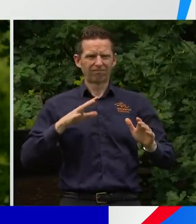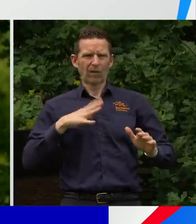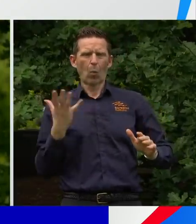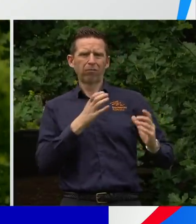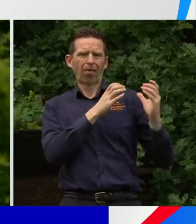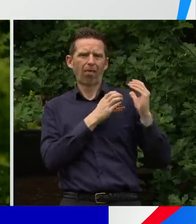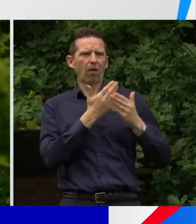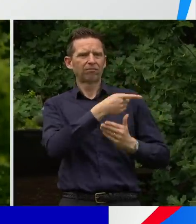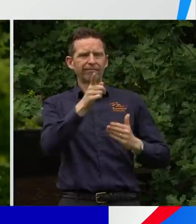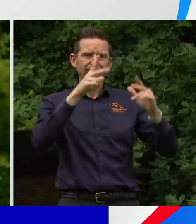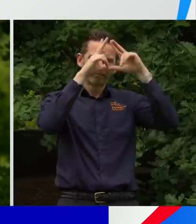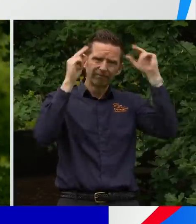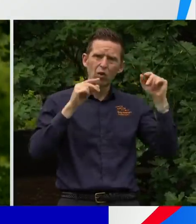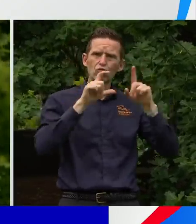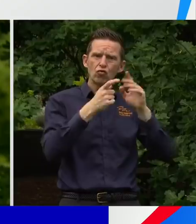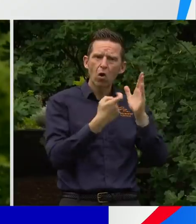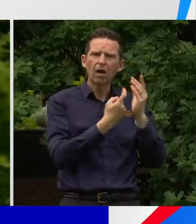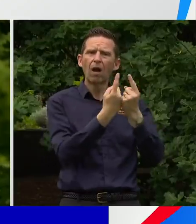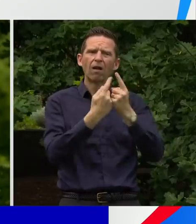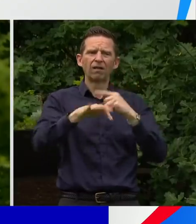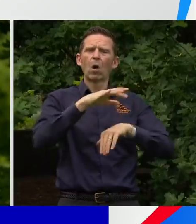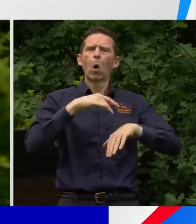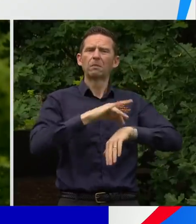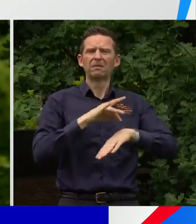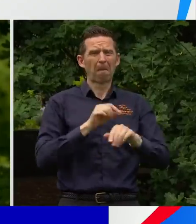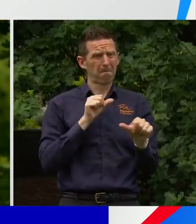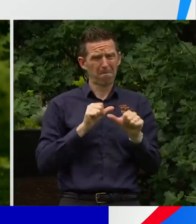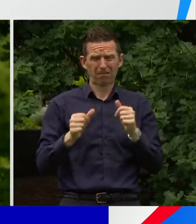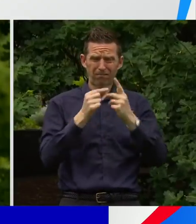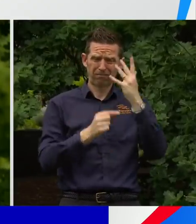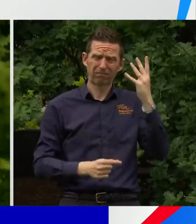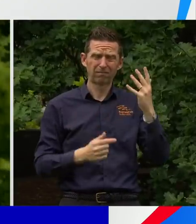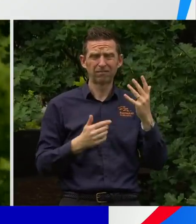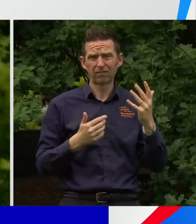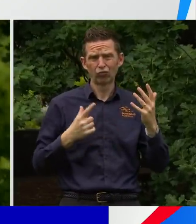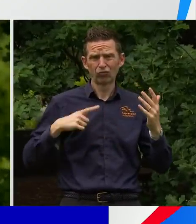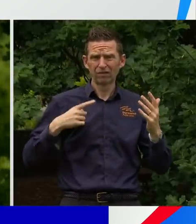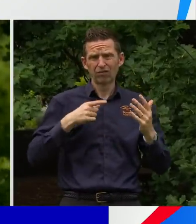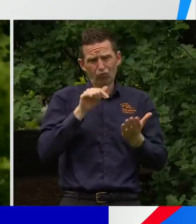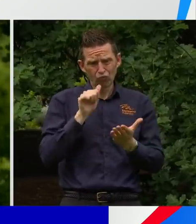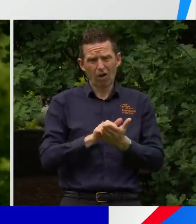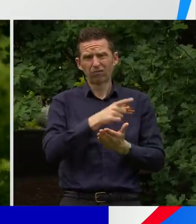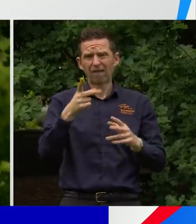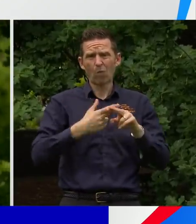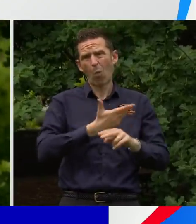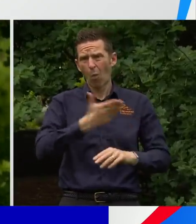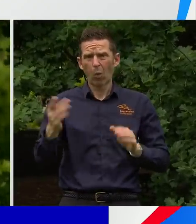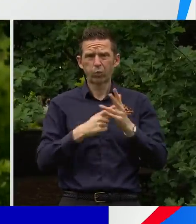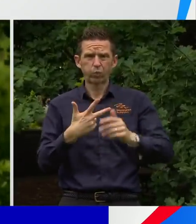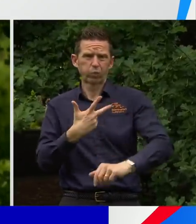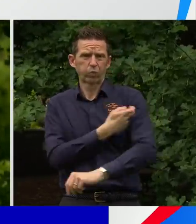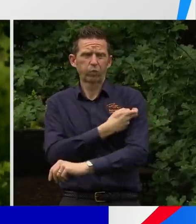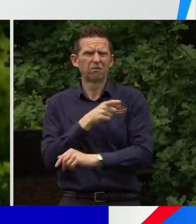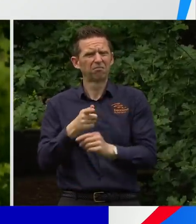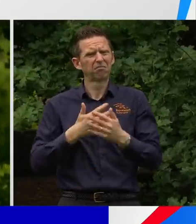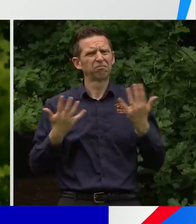hospitals. For all those reasons and many, many more, this is the right thing to do. It's so, so important that